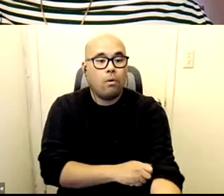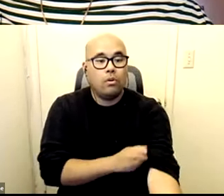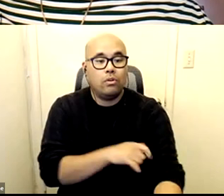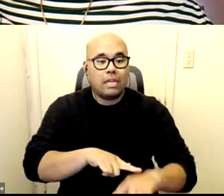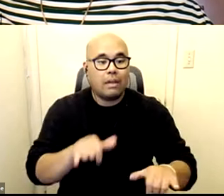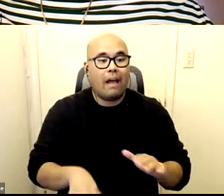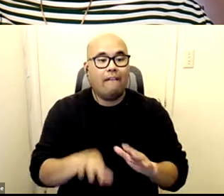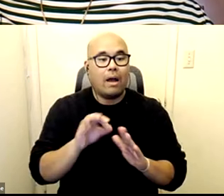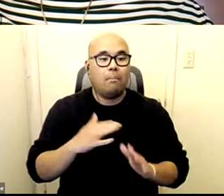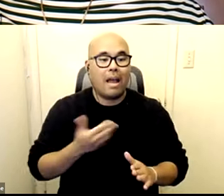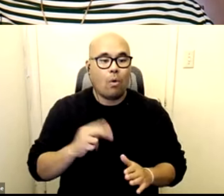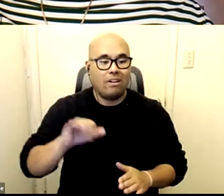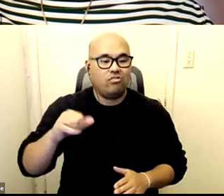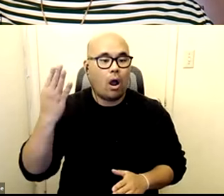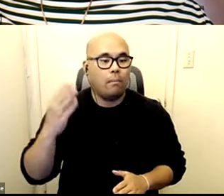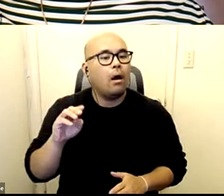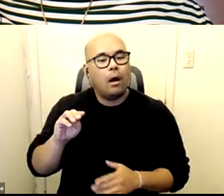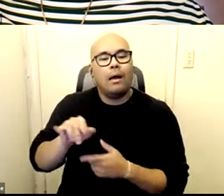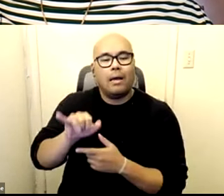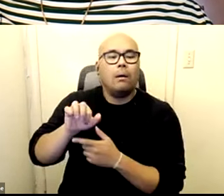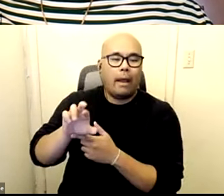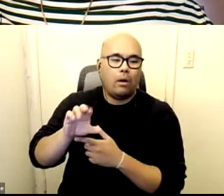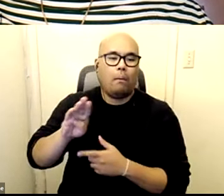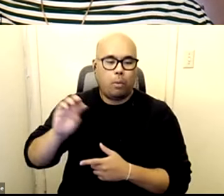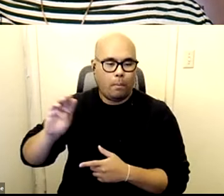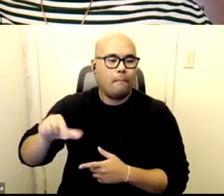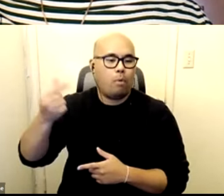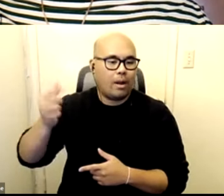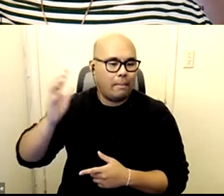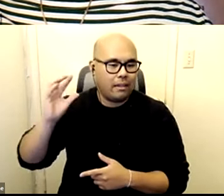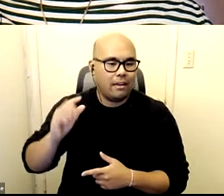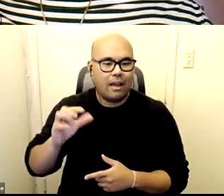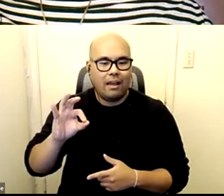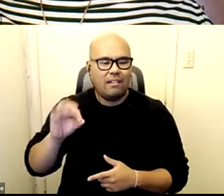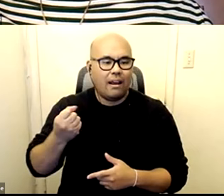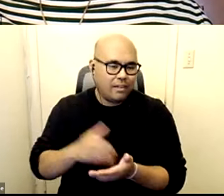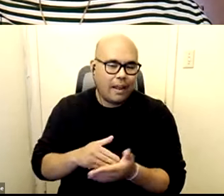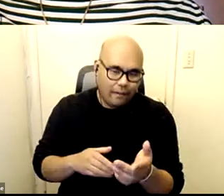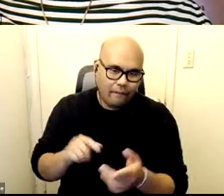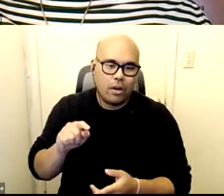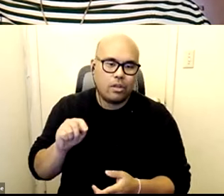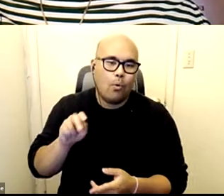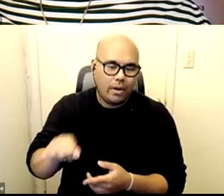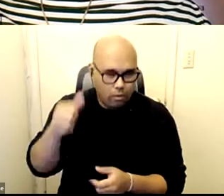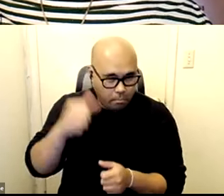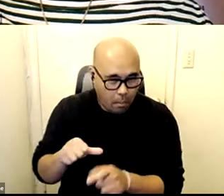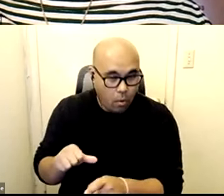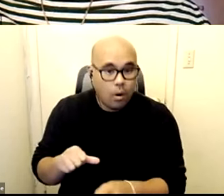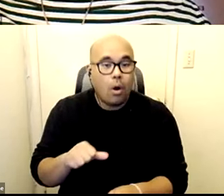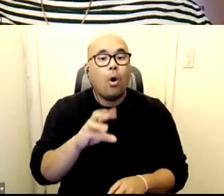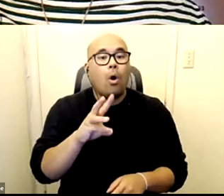bloomberg had this thing um 90s again um for tony um from welfare to workfare